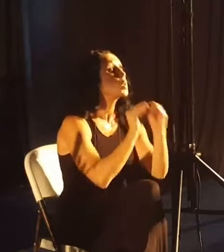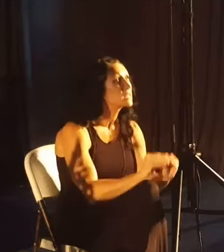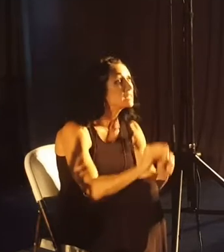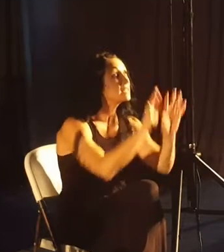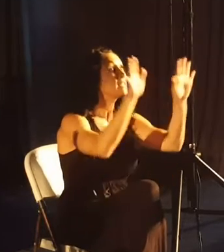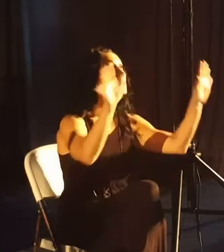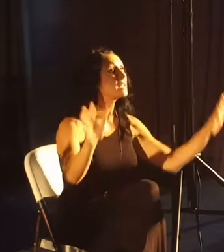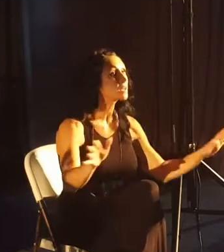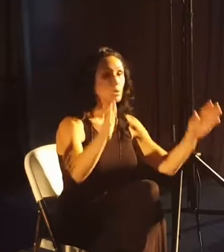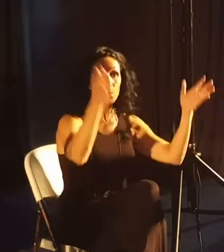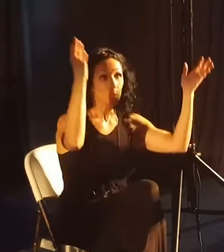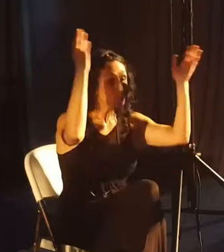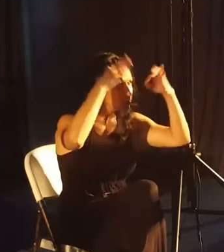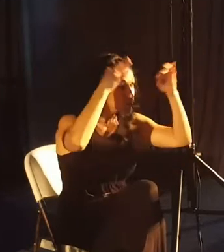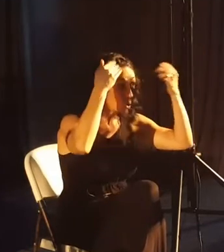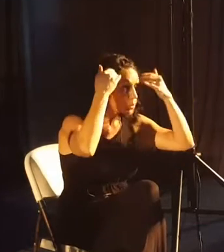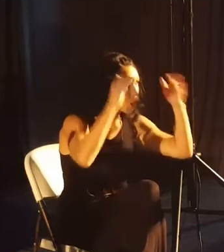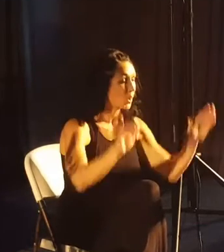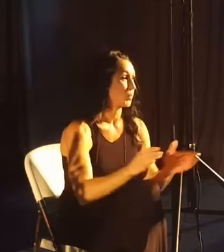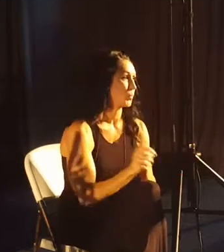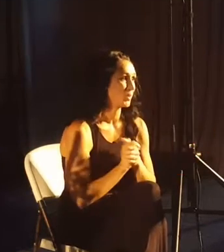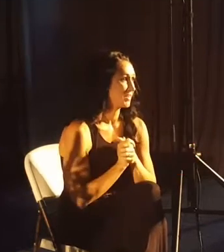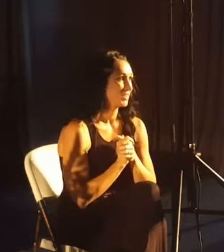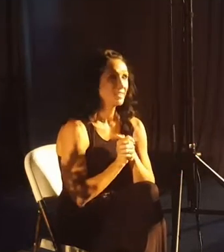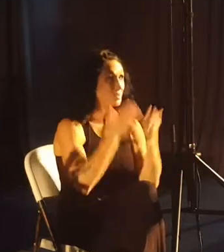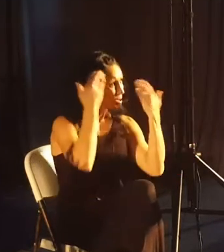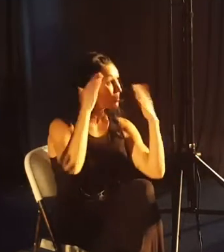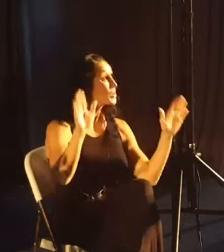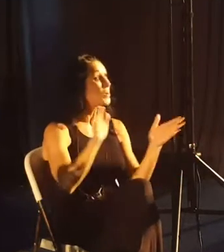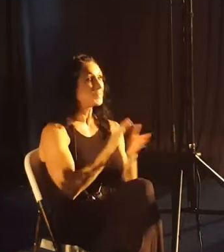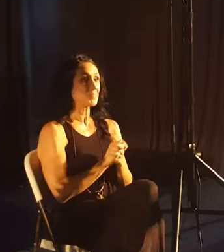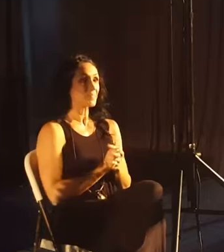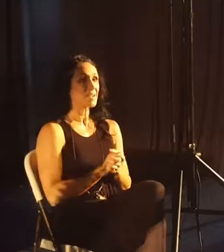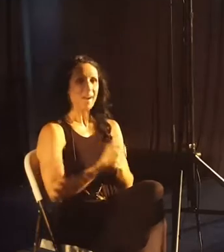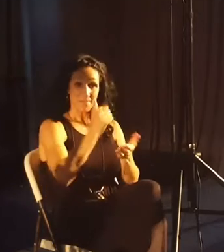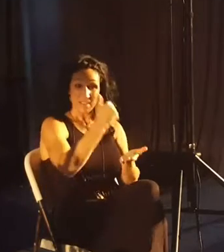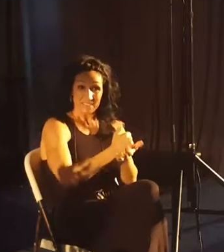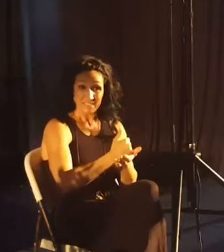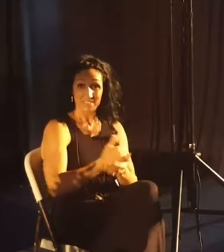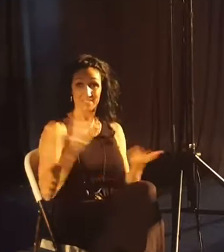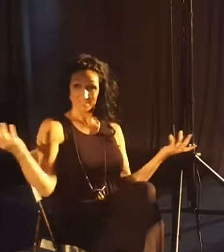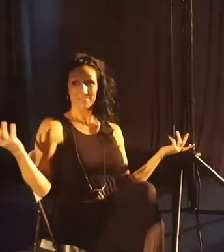we don't know. We don't know. Amen?